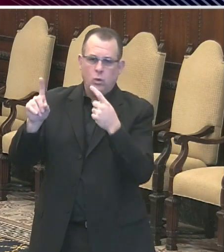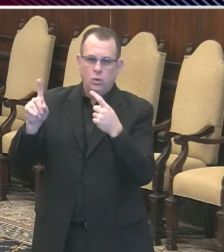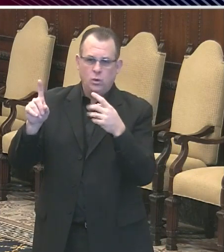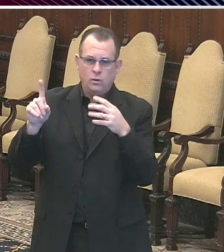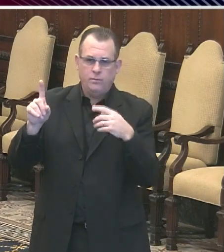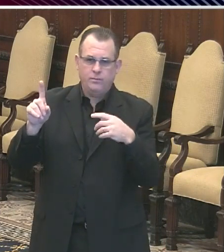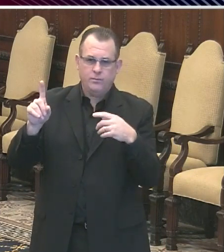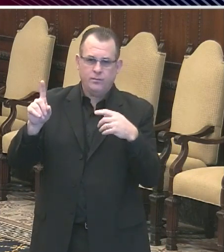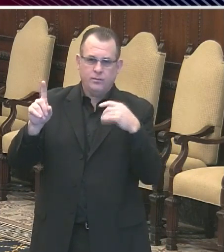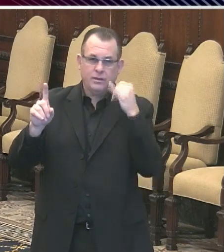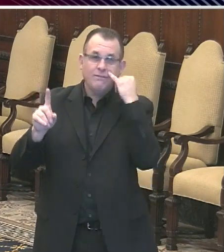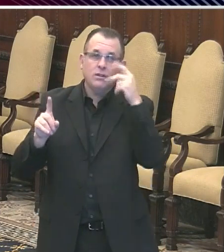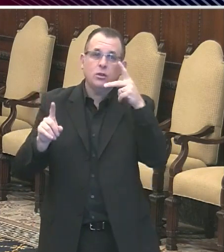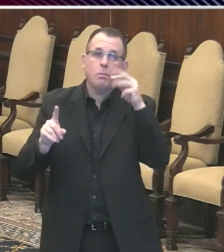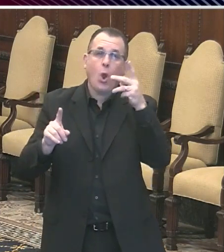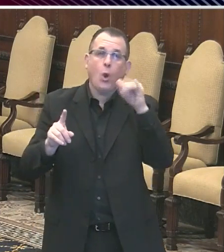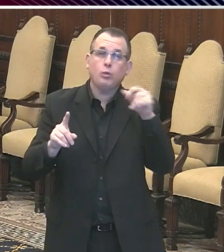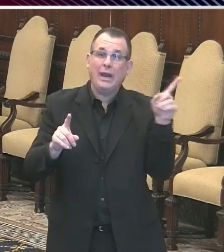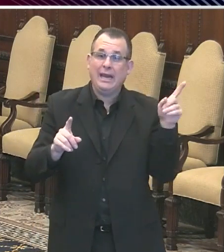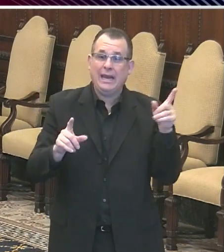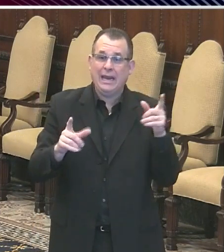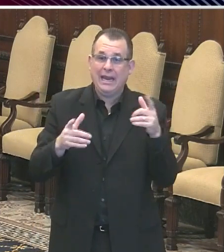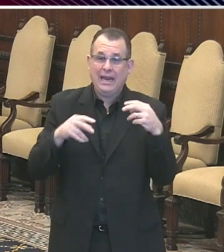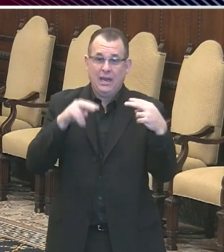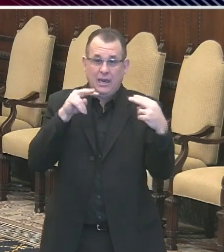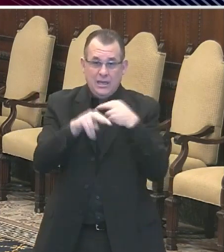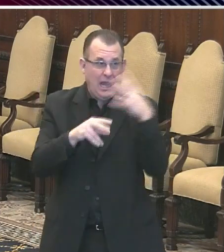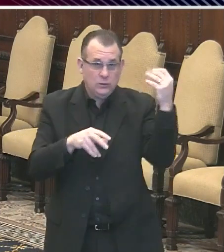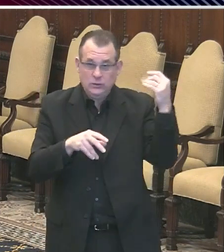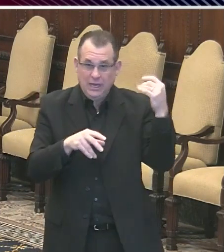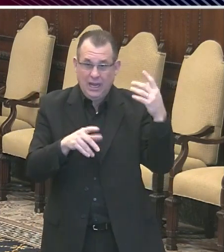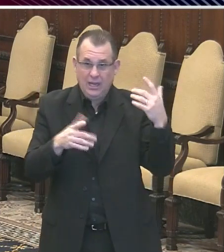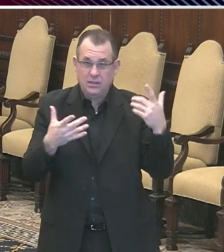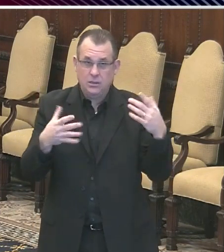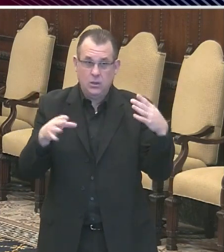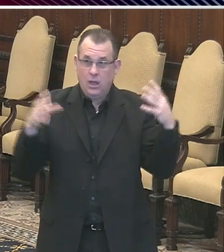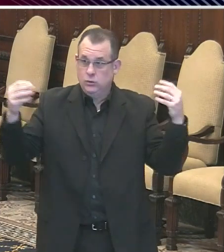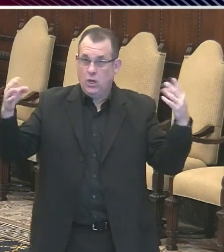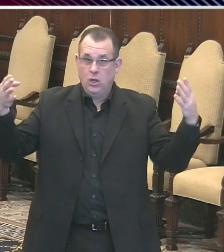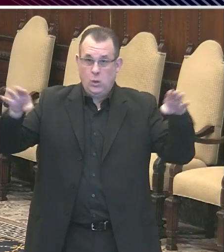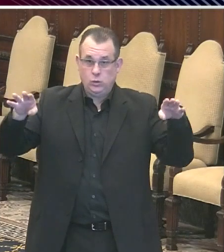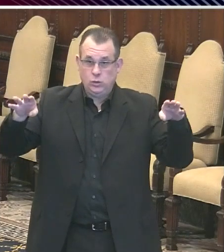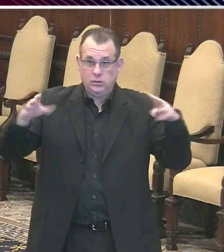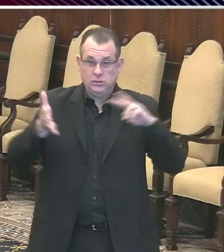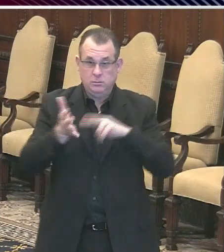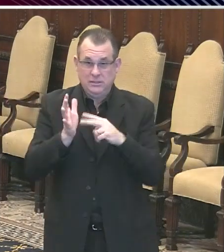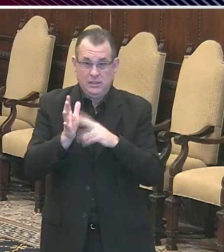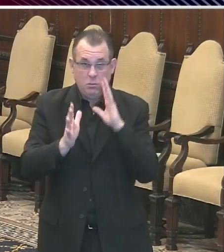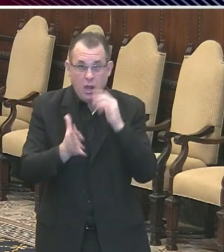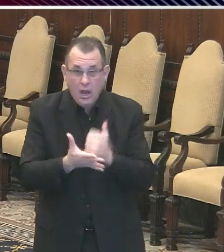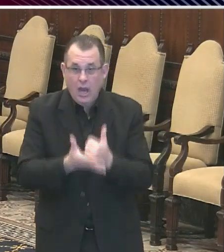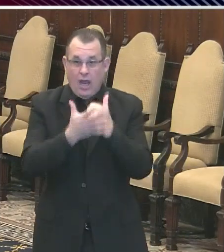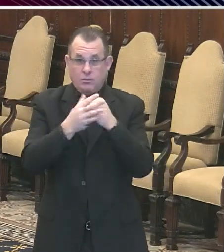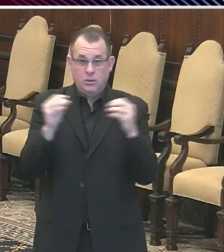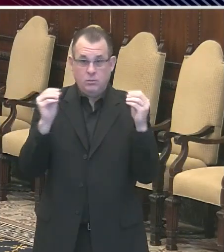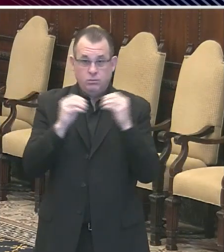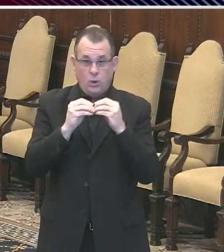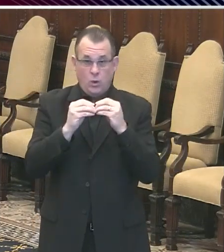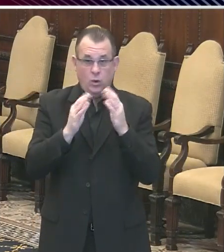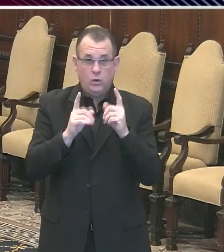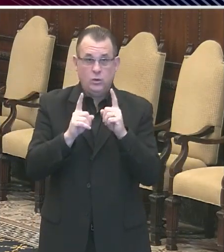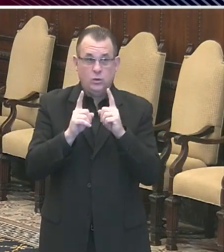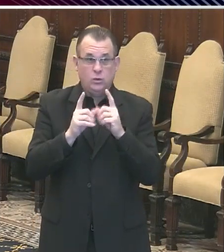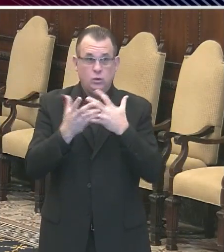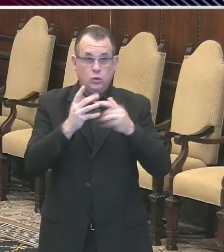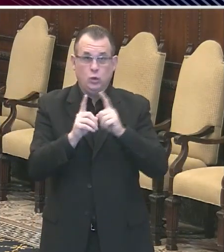actually create an equitable solution to social distancing? And frankly, I don't think we're sure that it does. Okay.